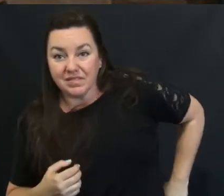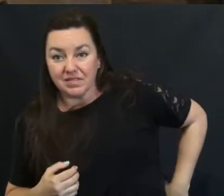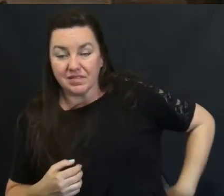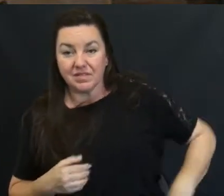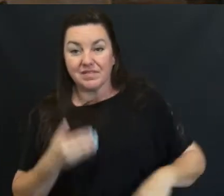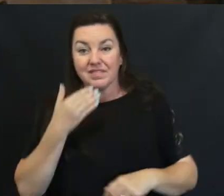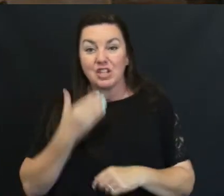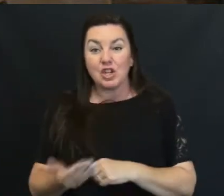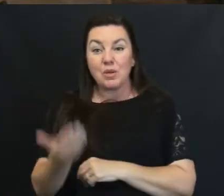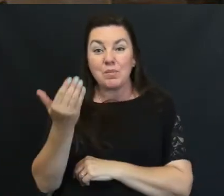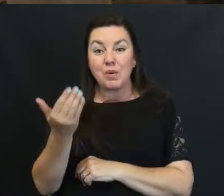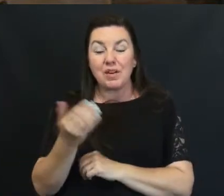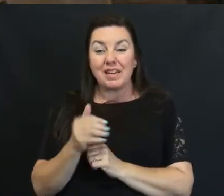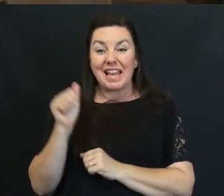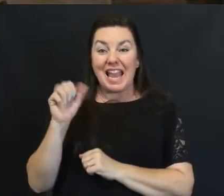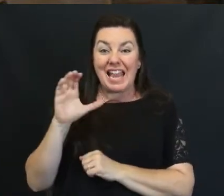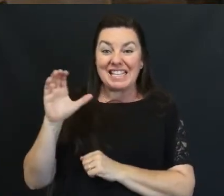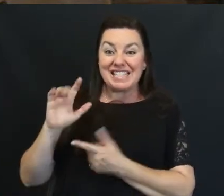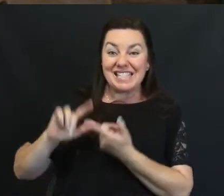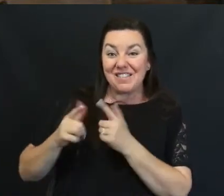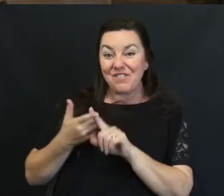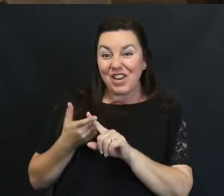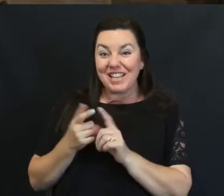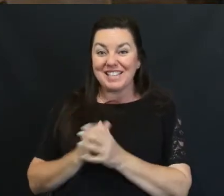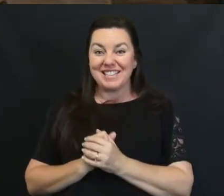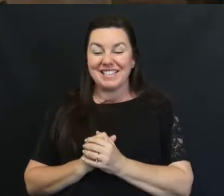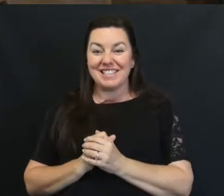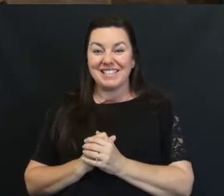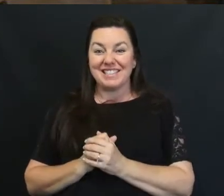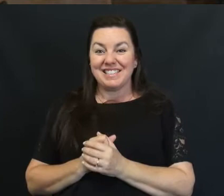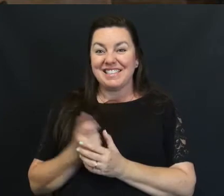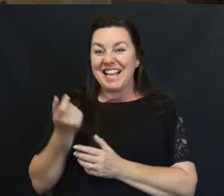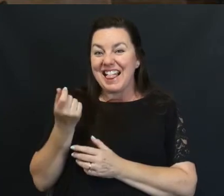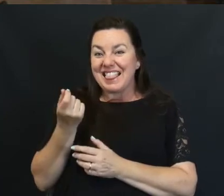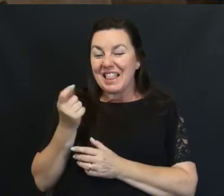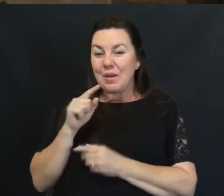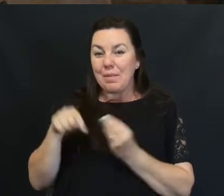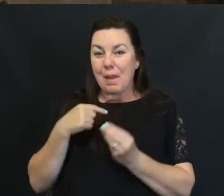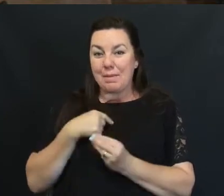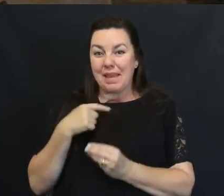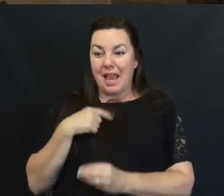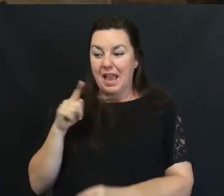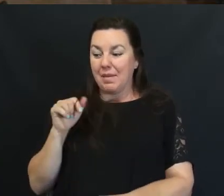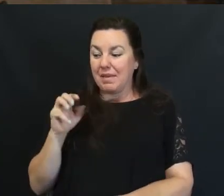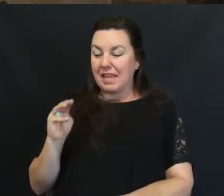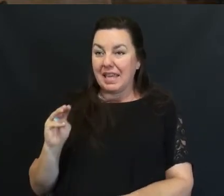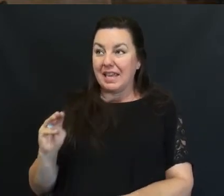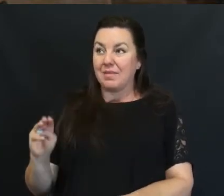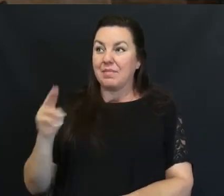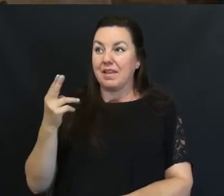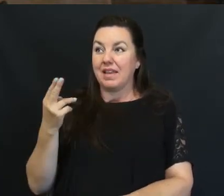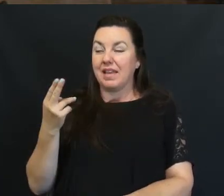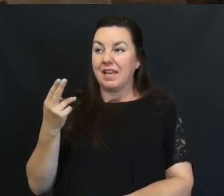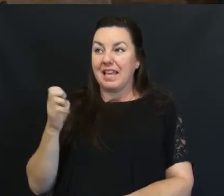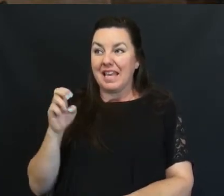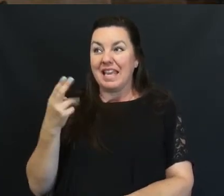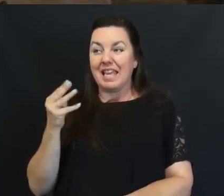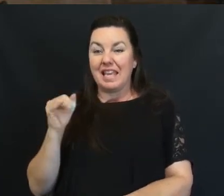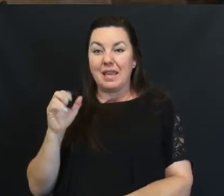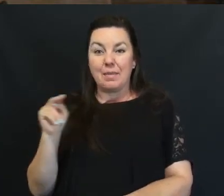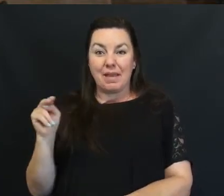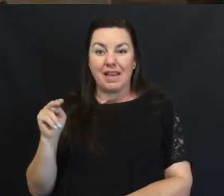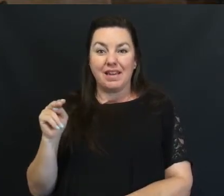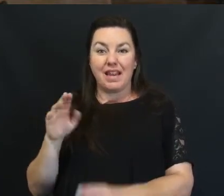Good morning ACC friends A little about me I'm Kim Eman And I was born In a small